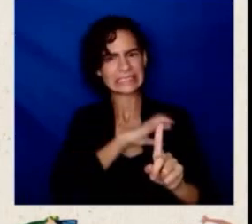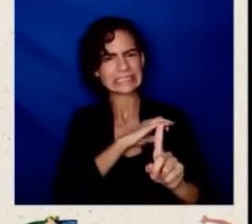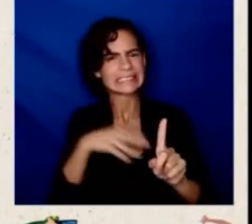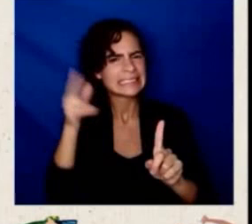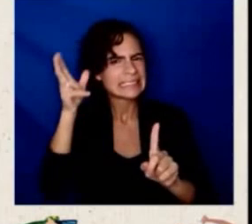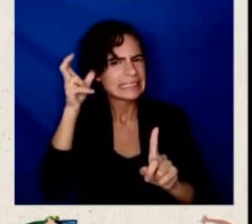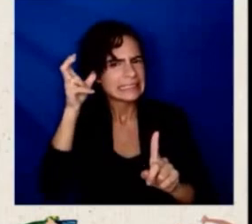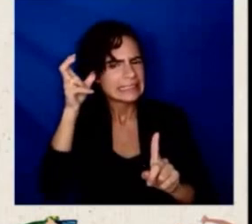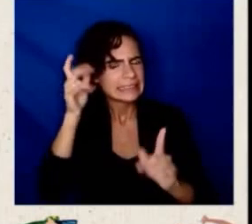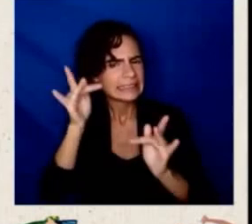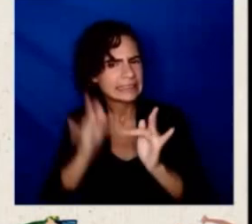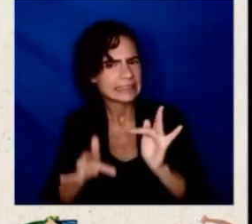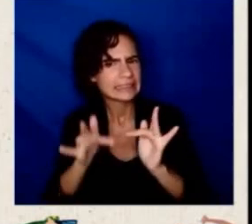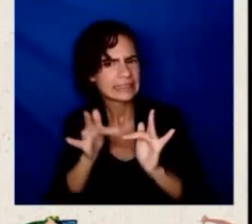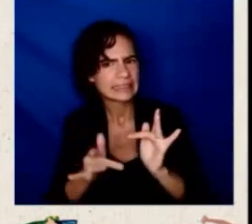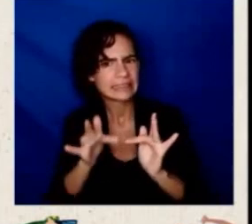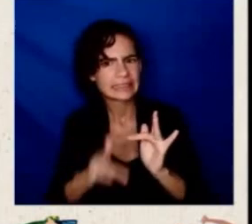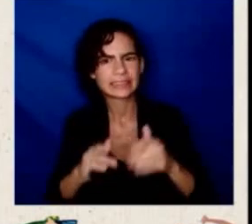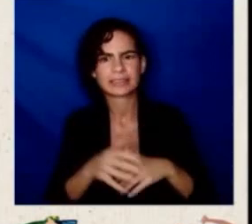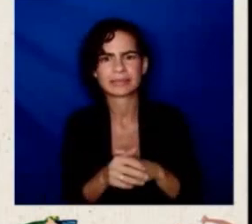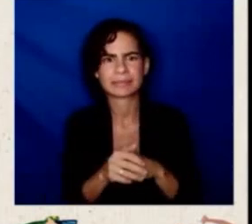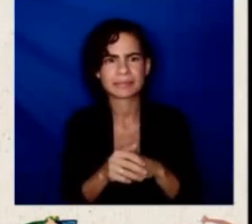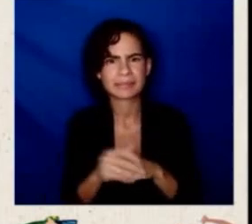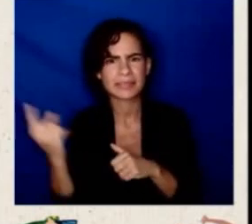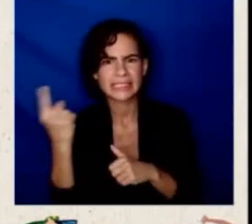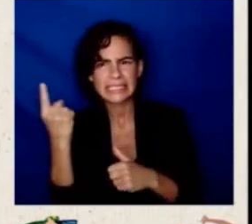I'm sorry to interrupt you.